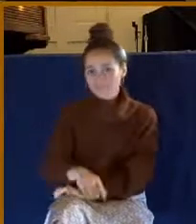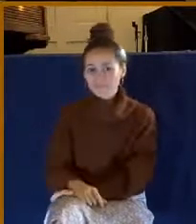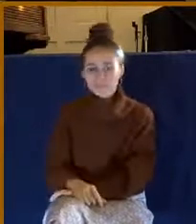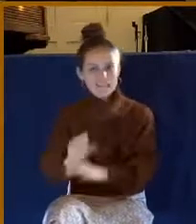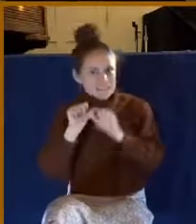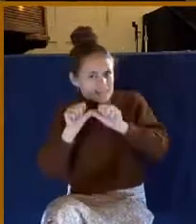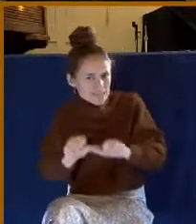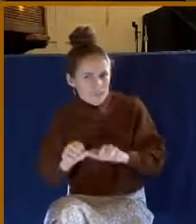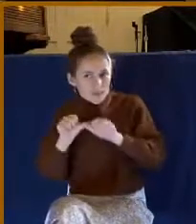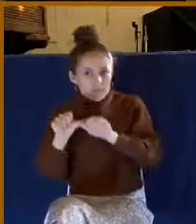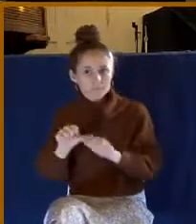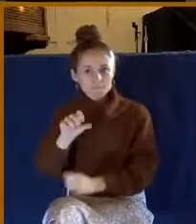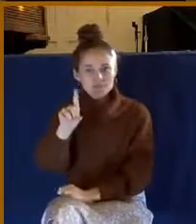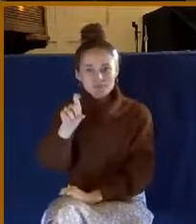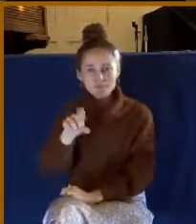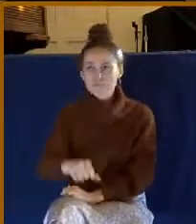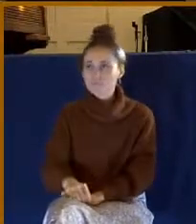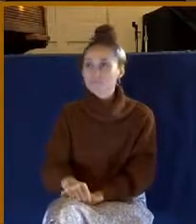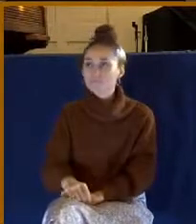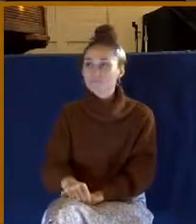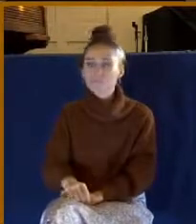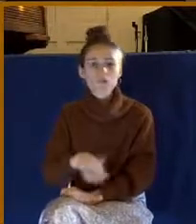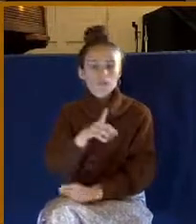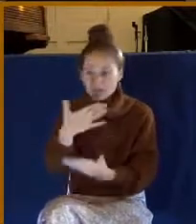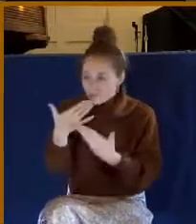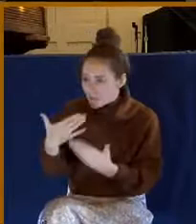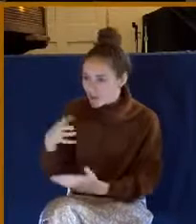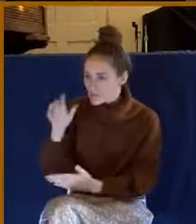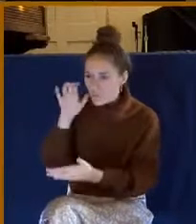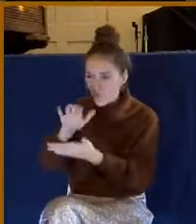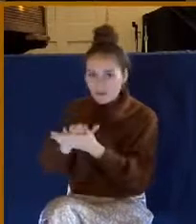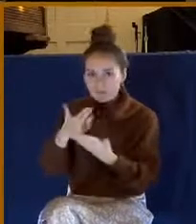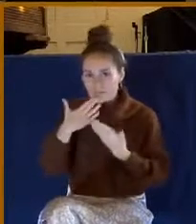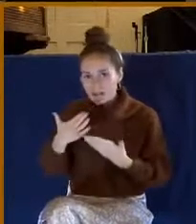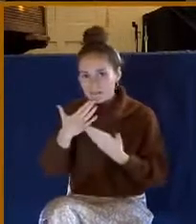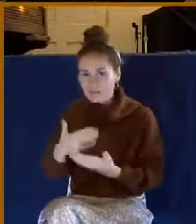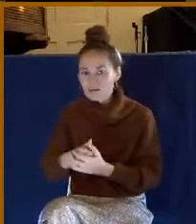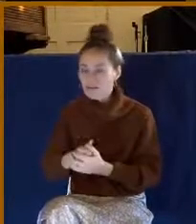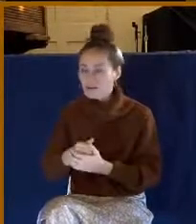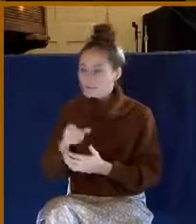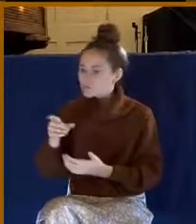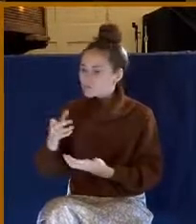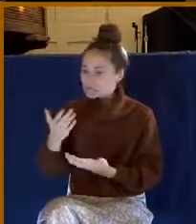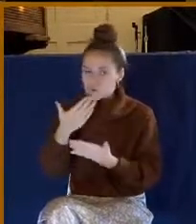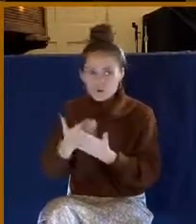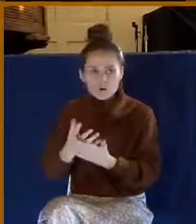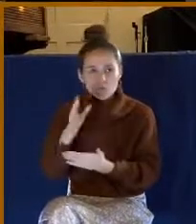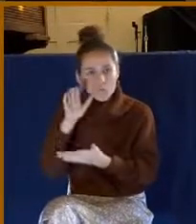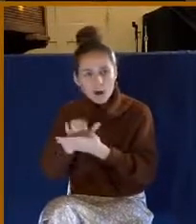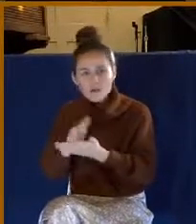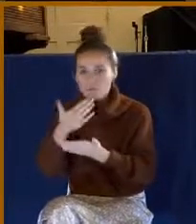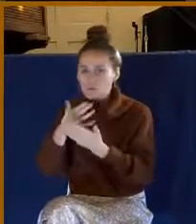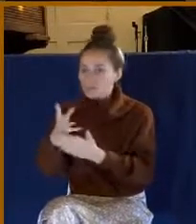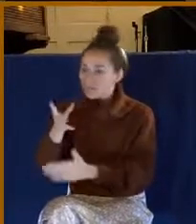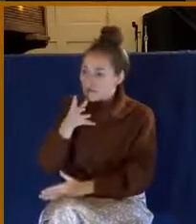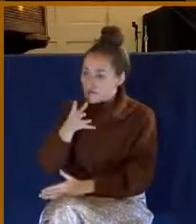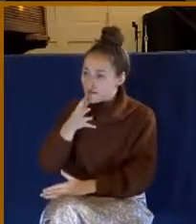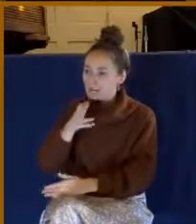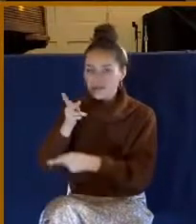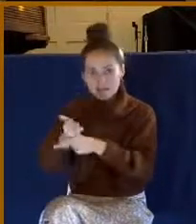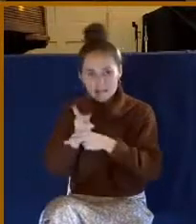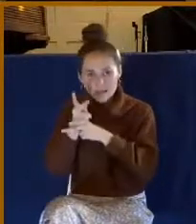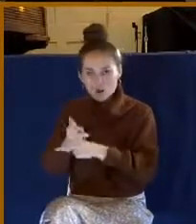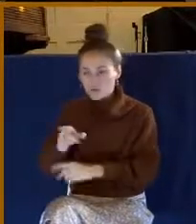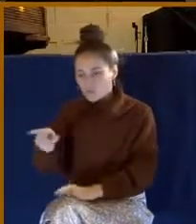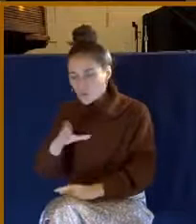Do you express thankfulness to your wife for being the wife that she is, from the mother that she is, and taking care of you and the